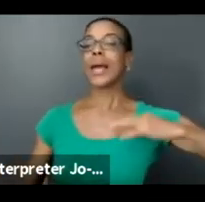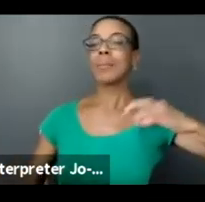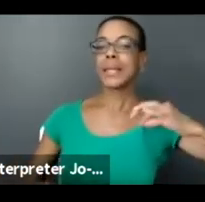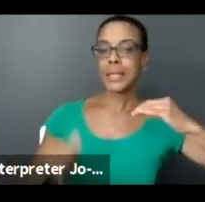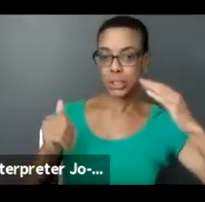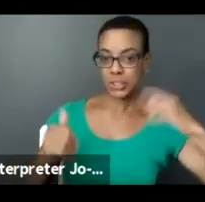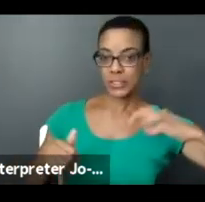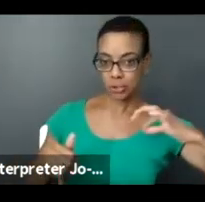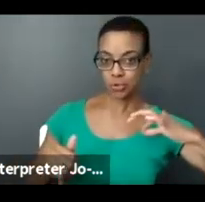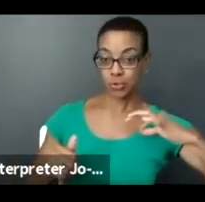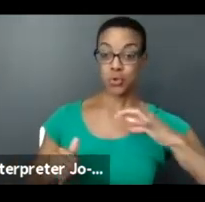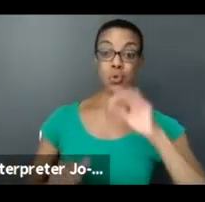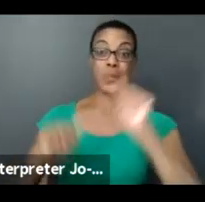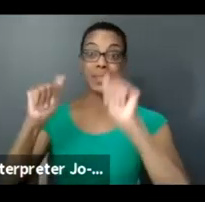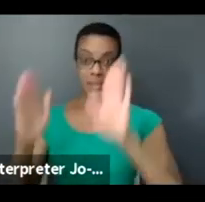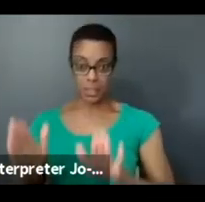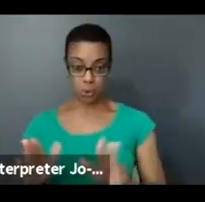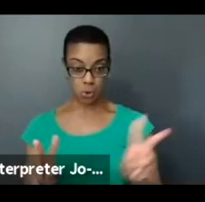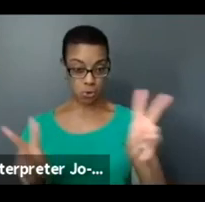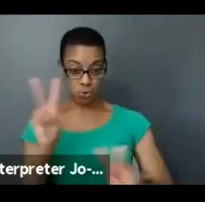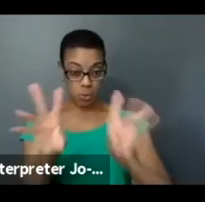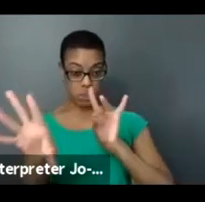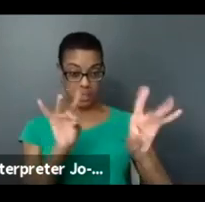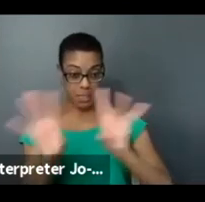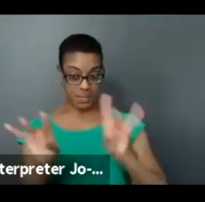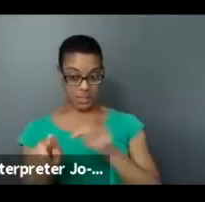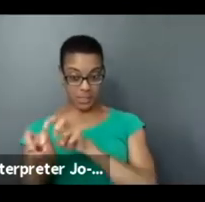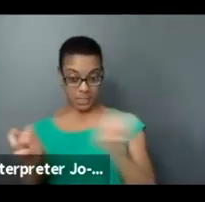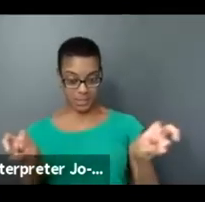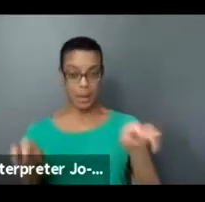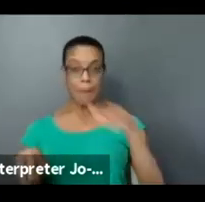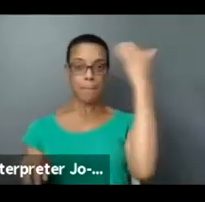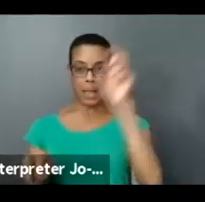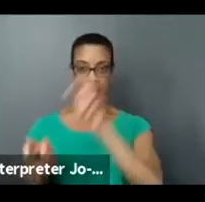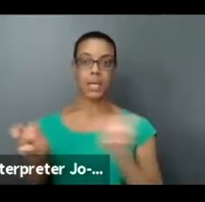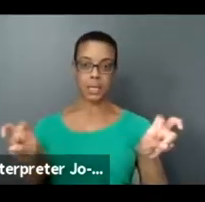Okay. I hope I didn't miss any questions.